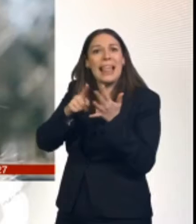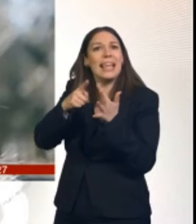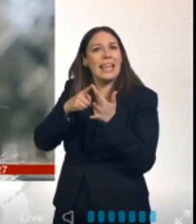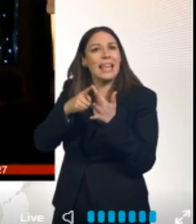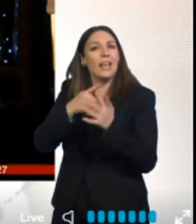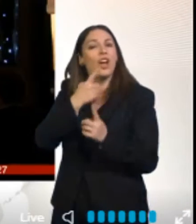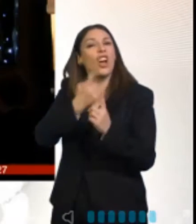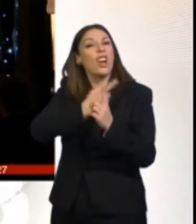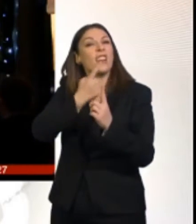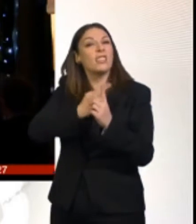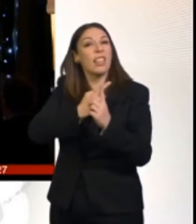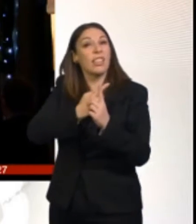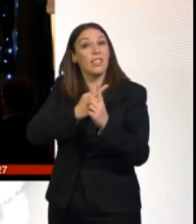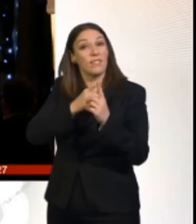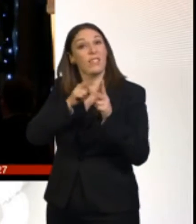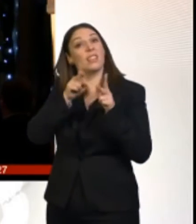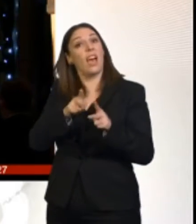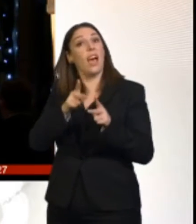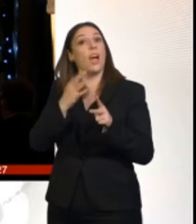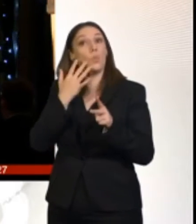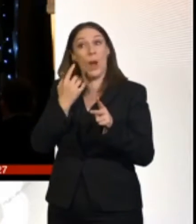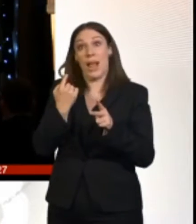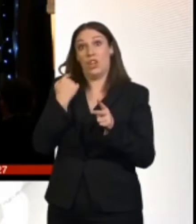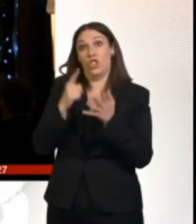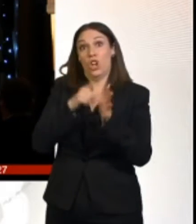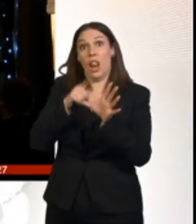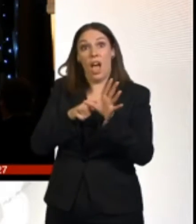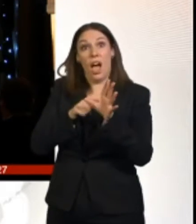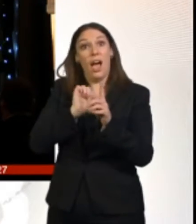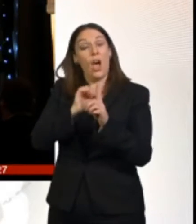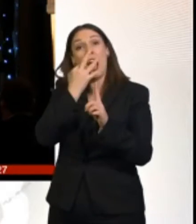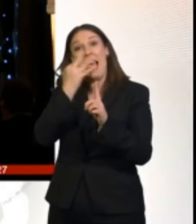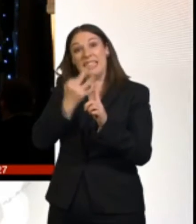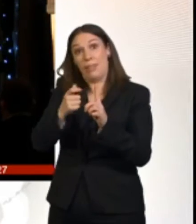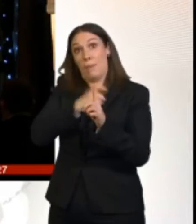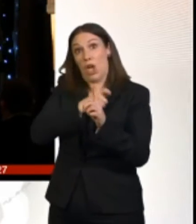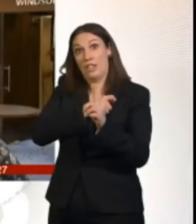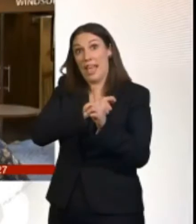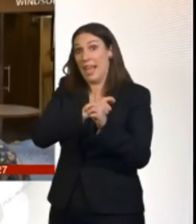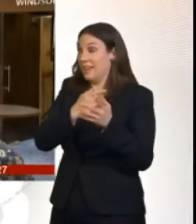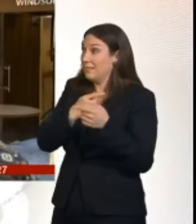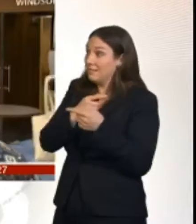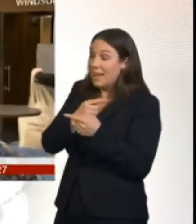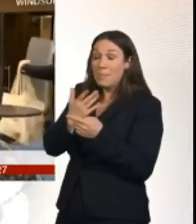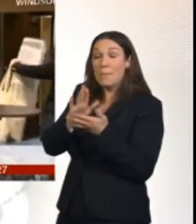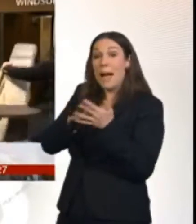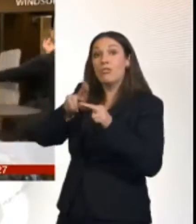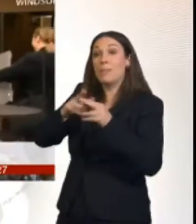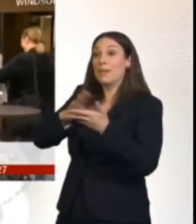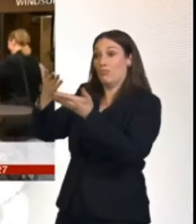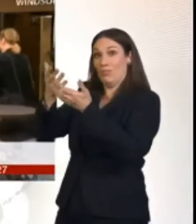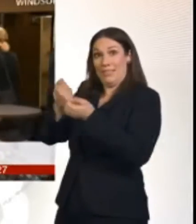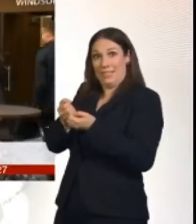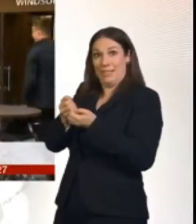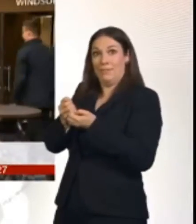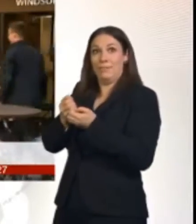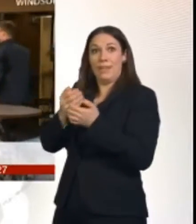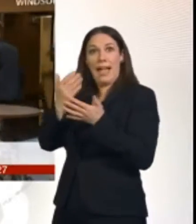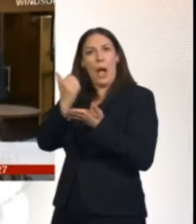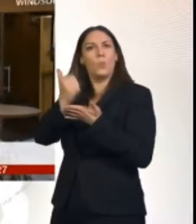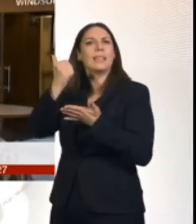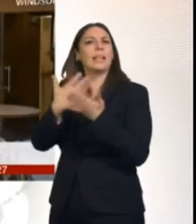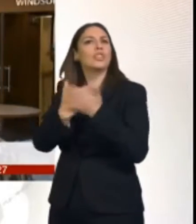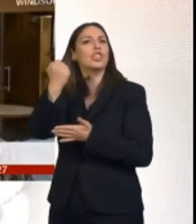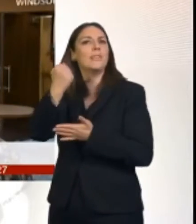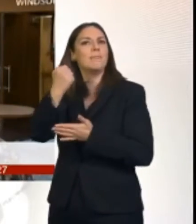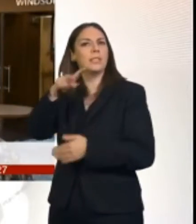Her parents have now received an outstanding achievement award on her behalf. It looked like she had it all and she didn't